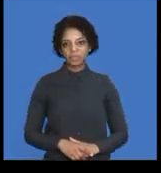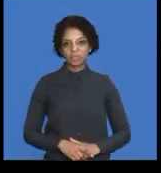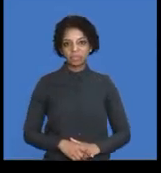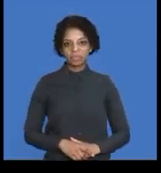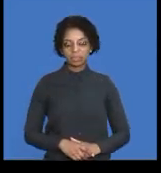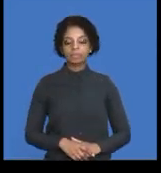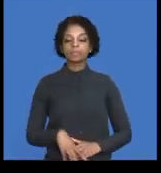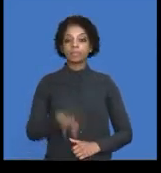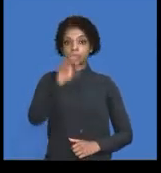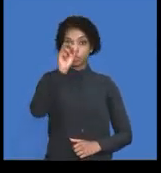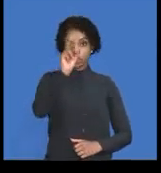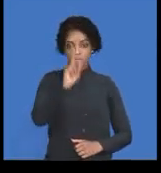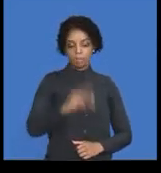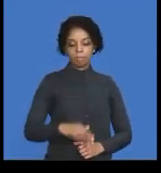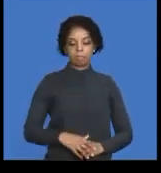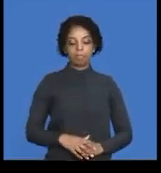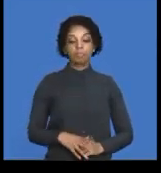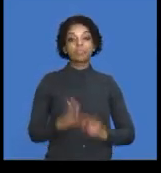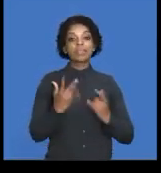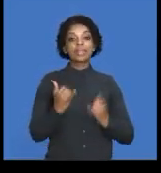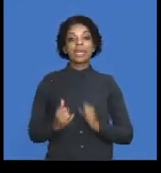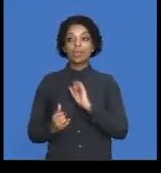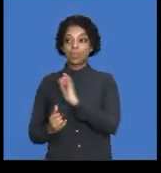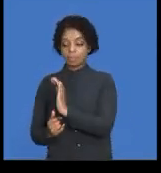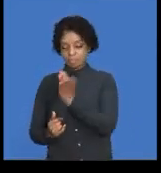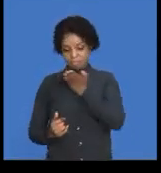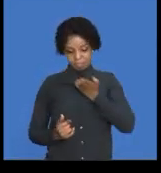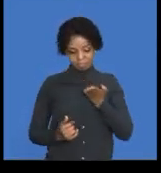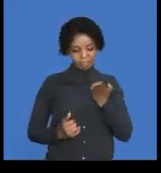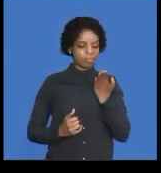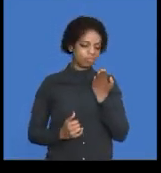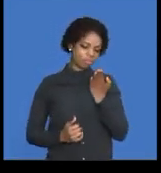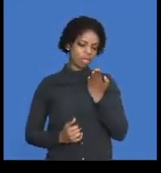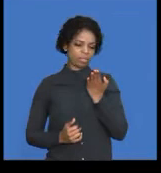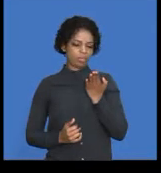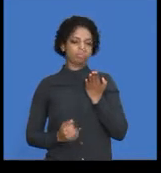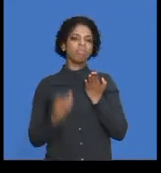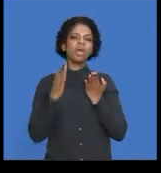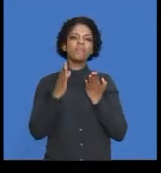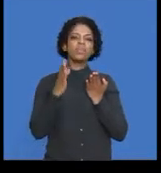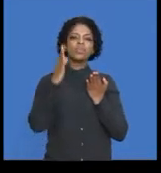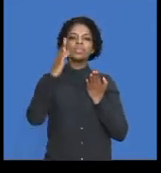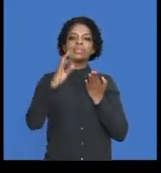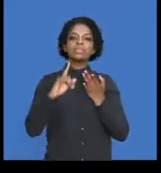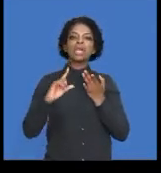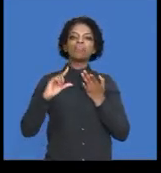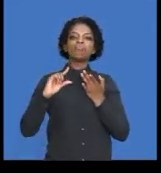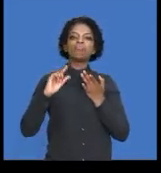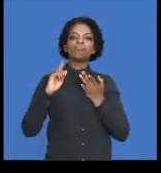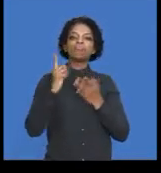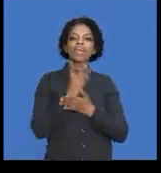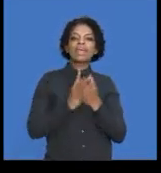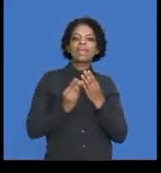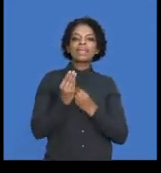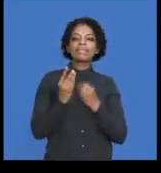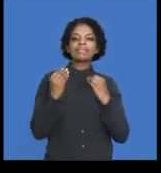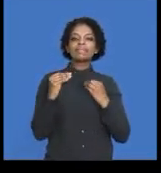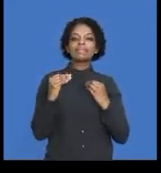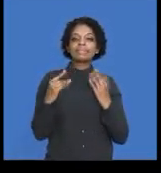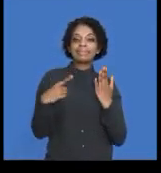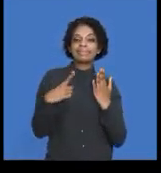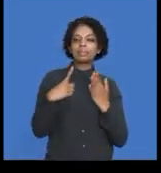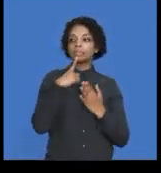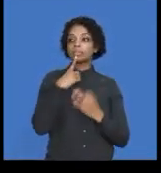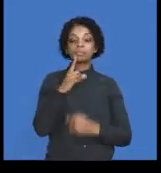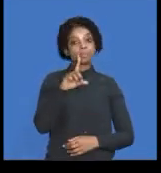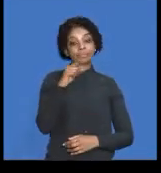terms of the statement that we are receiving from future traders, they're telling us, sorry, you are owing us